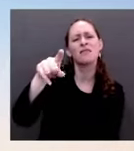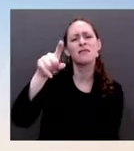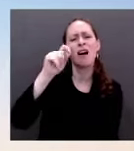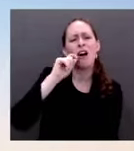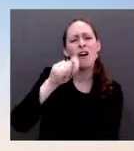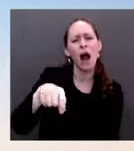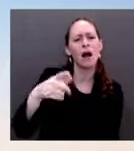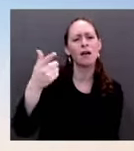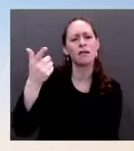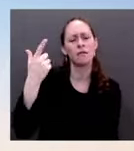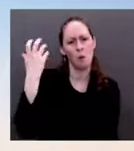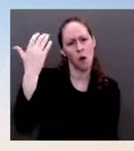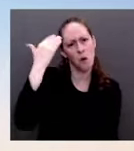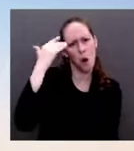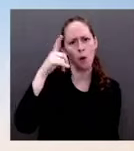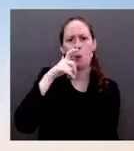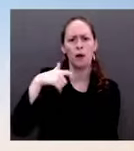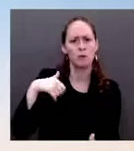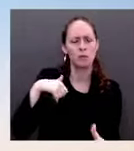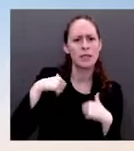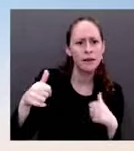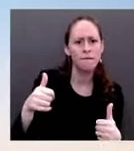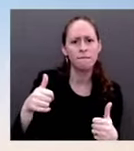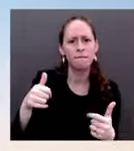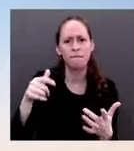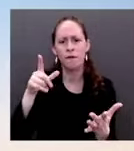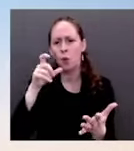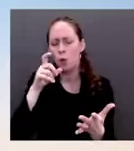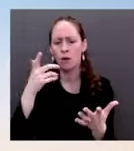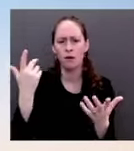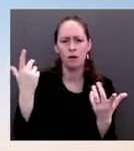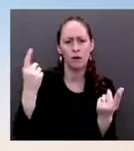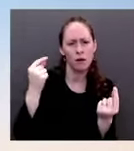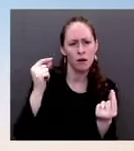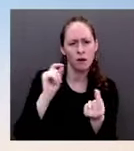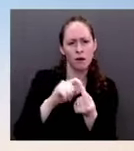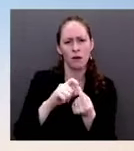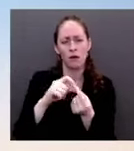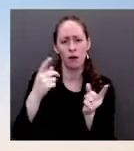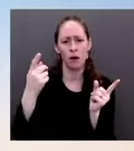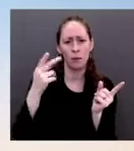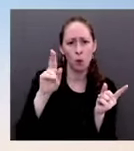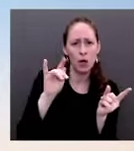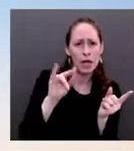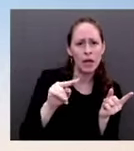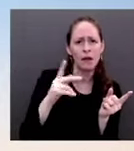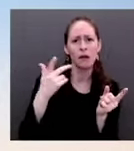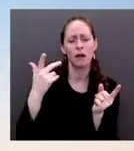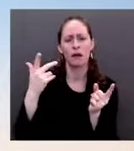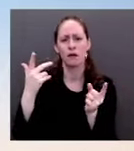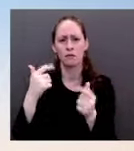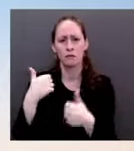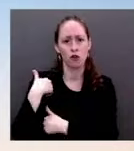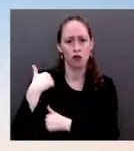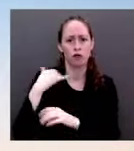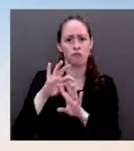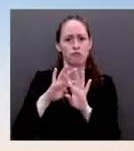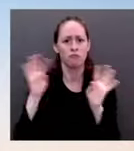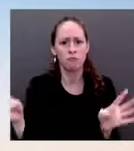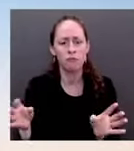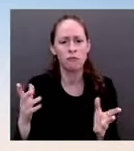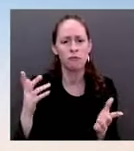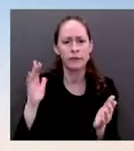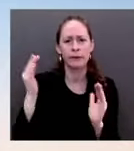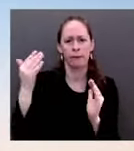are building up military troops. They are pushing out misinformation in Ukraine. So why does it seem like U.S. officials are so concerned about being seen